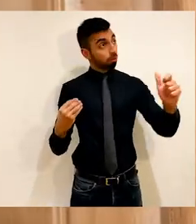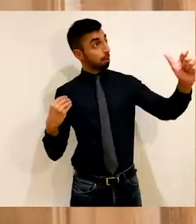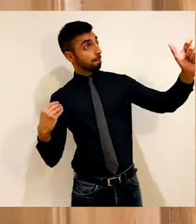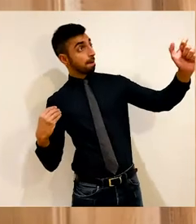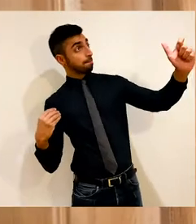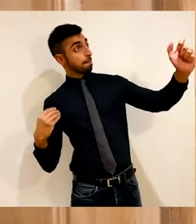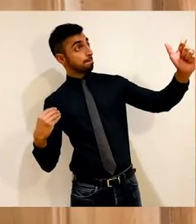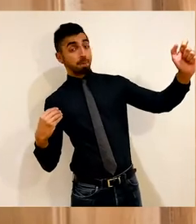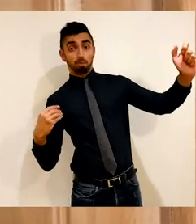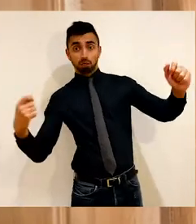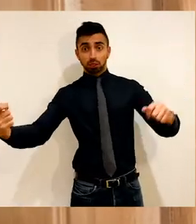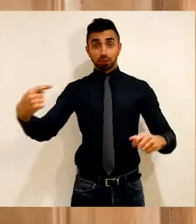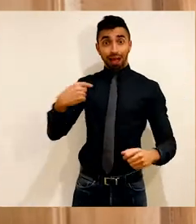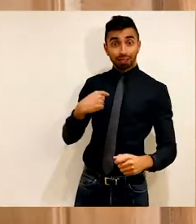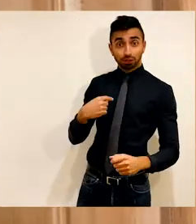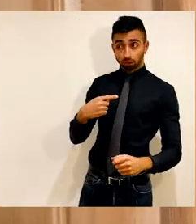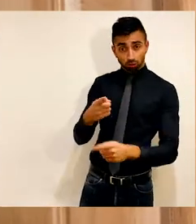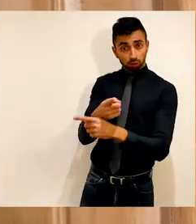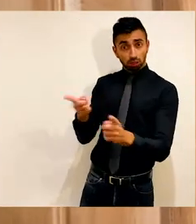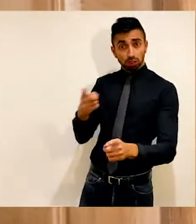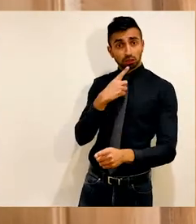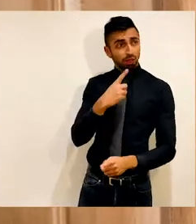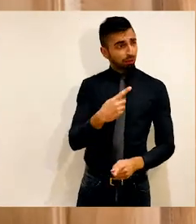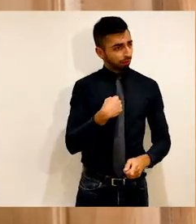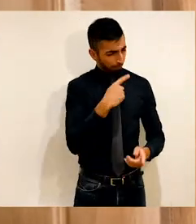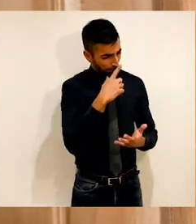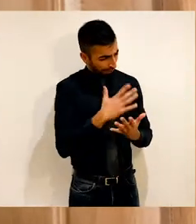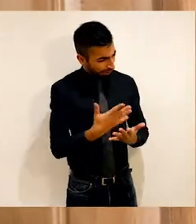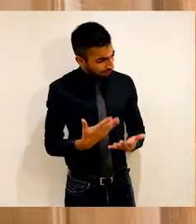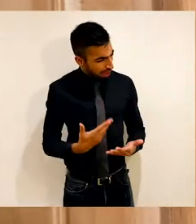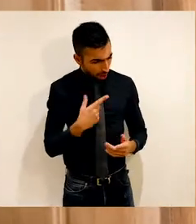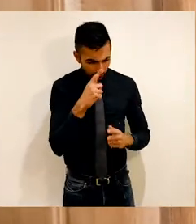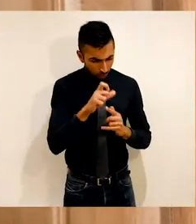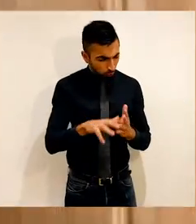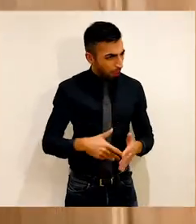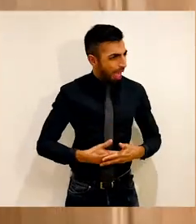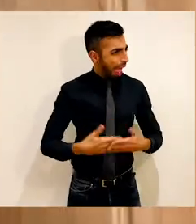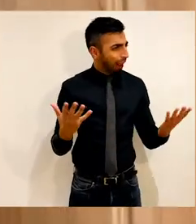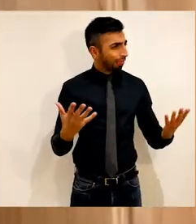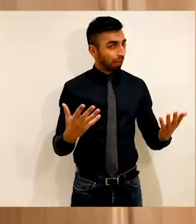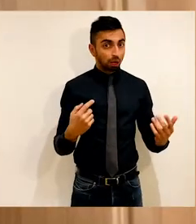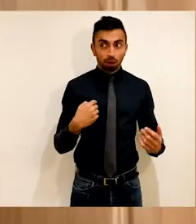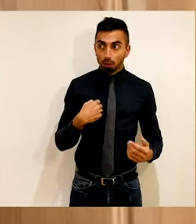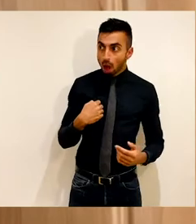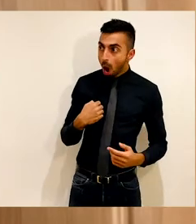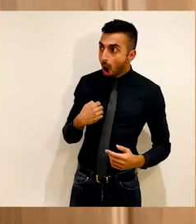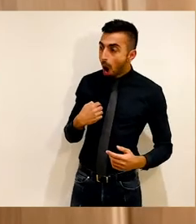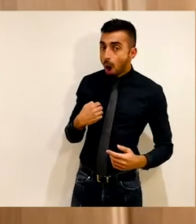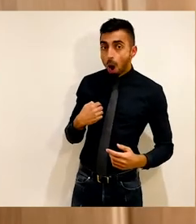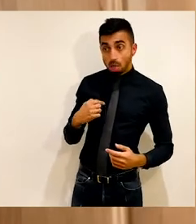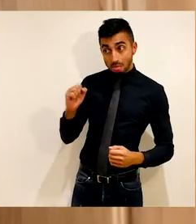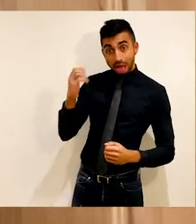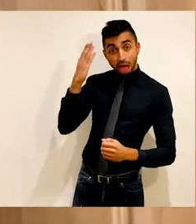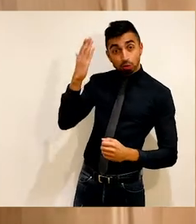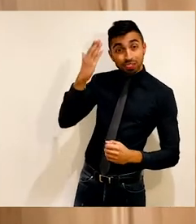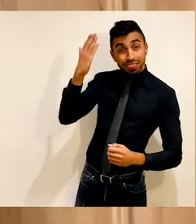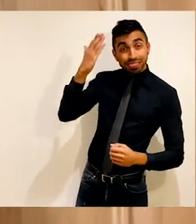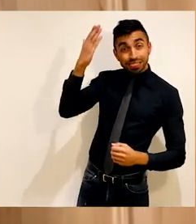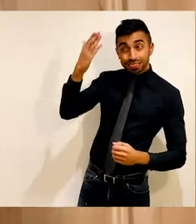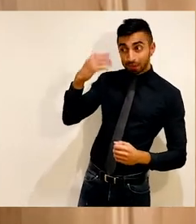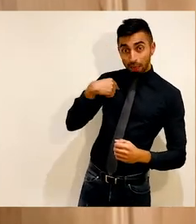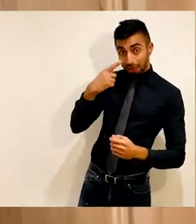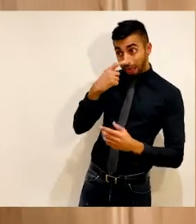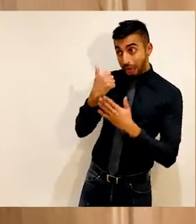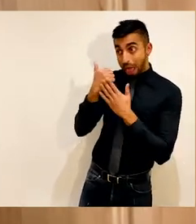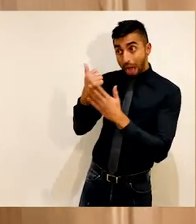that they now believed that they could do and be anything. Being a conduit for their dreams is a